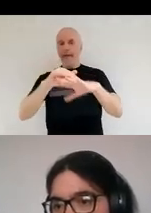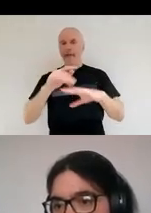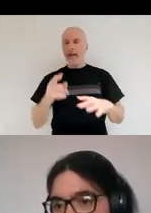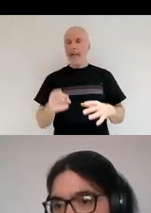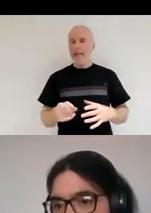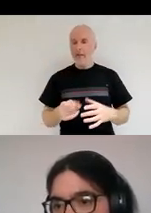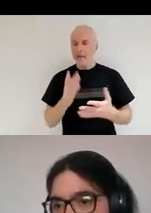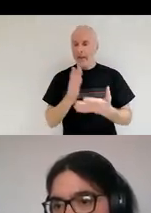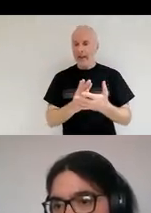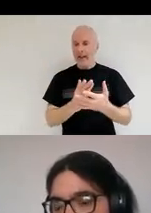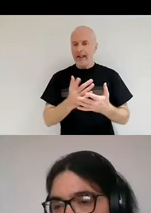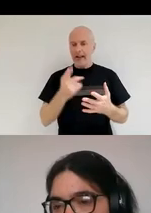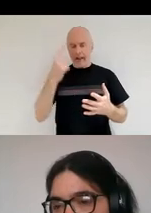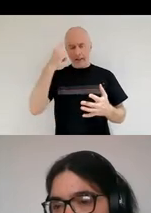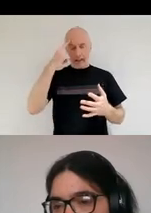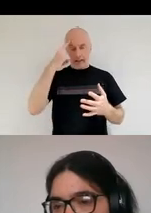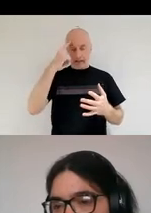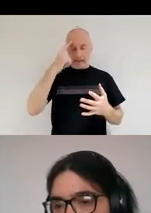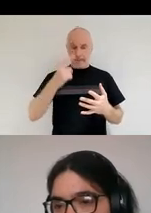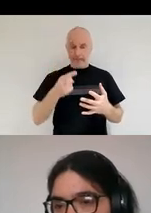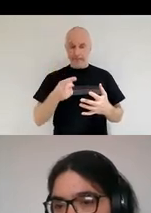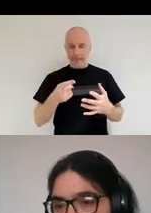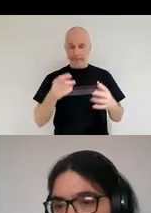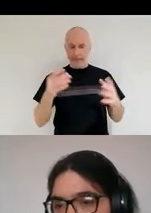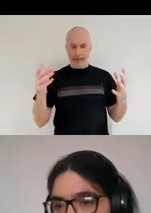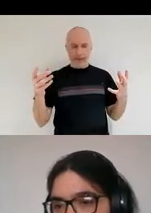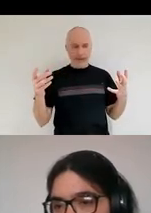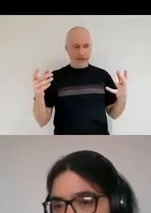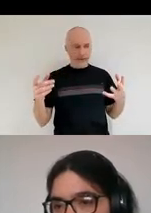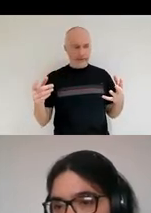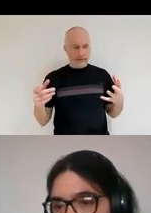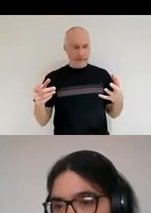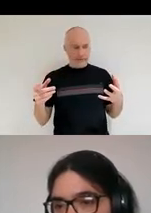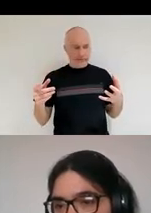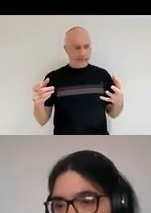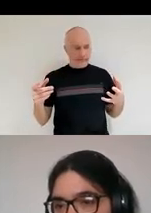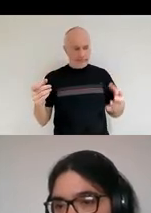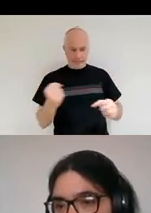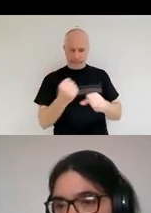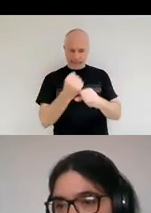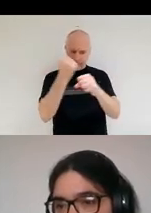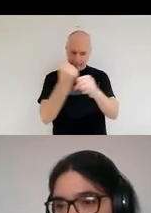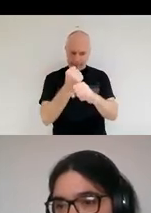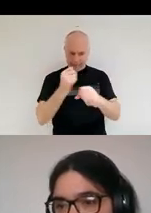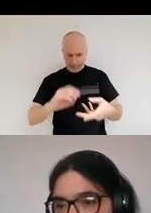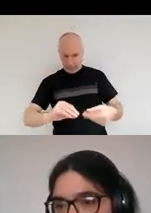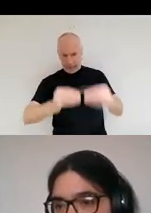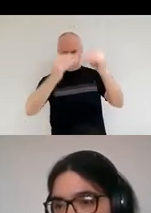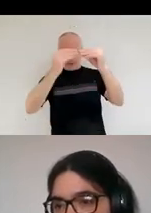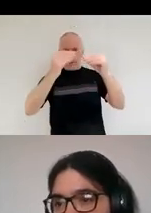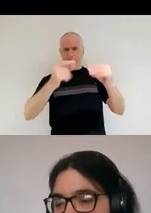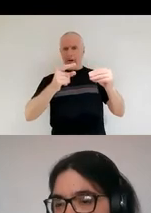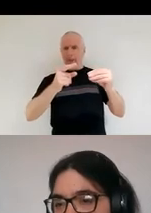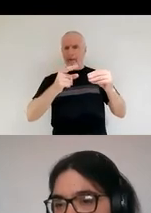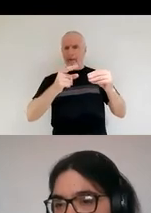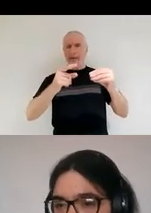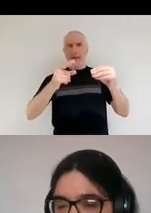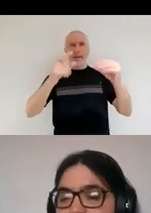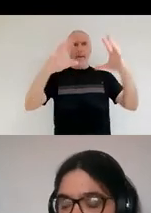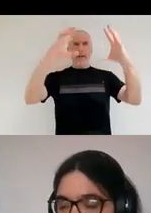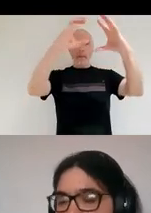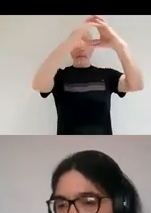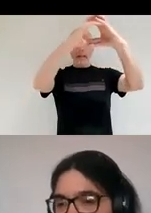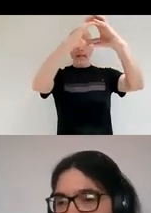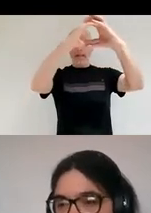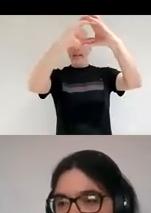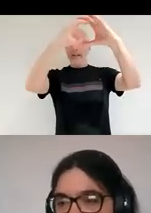specifically the biology of certain, you know, certain planets almost within a solar system.